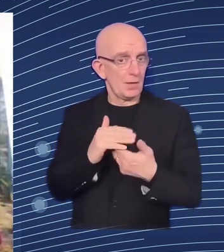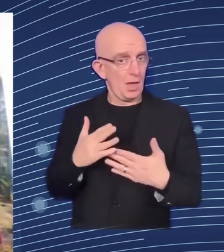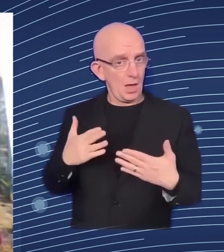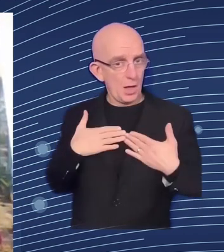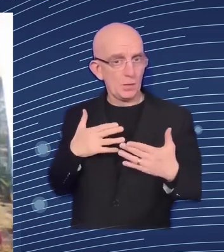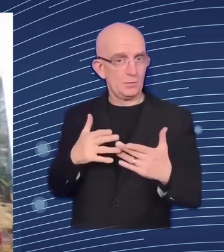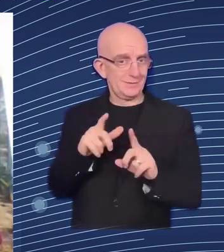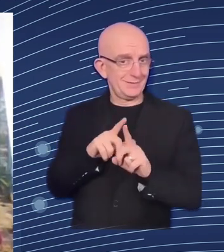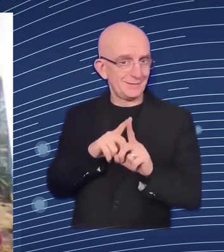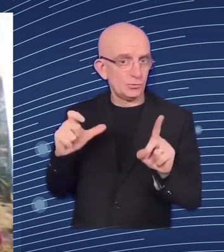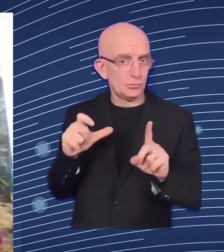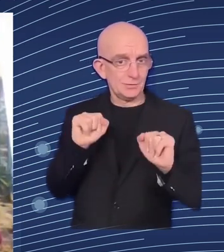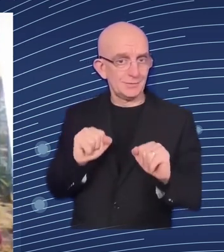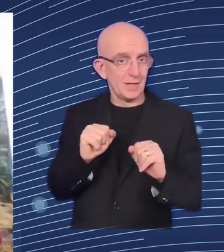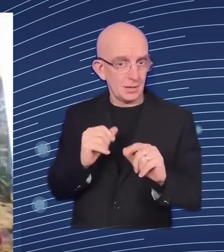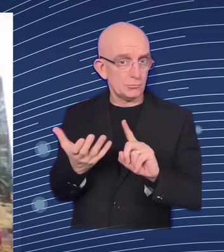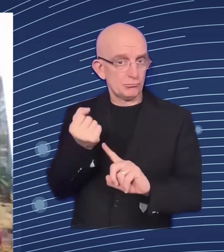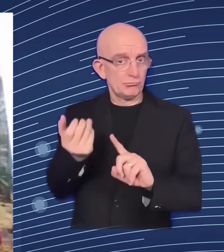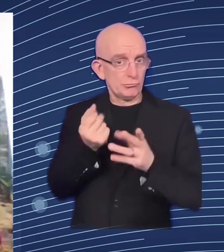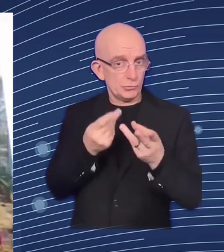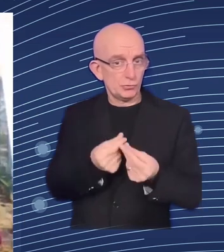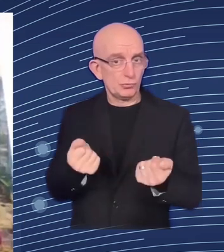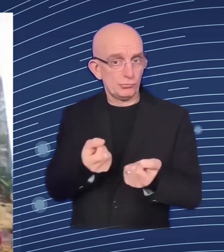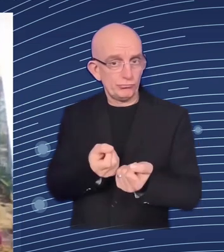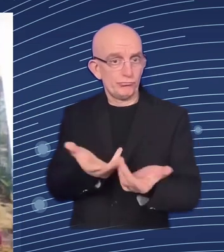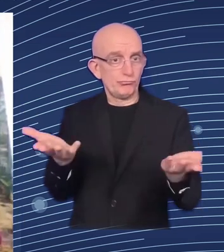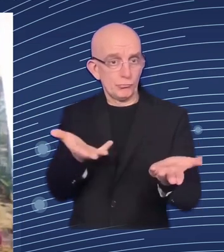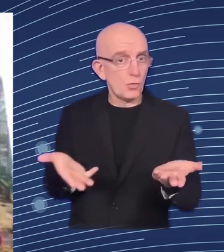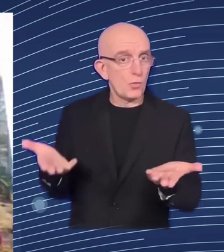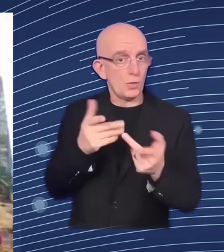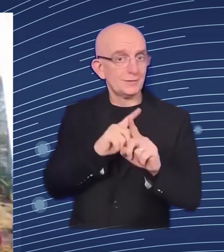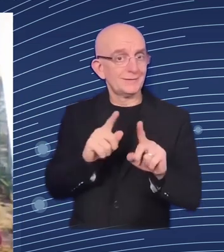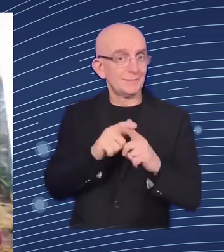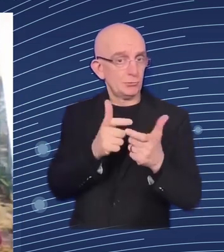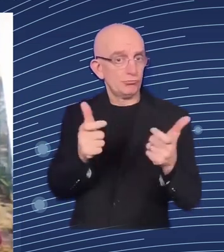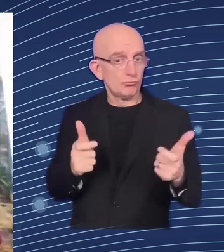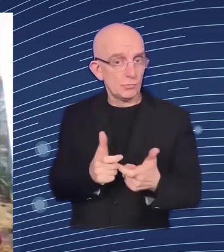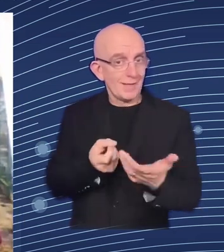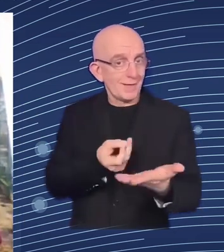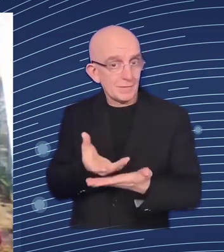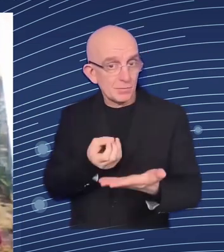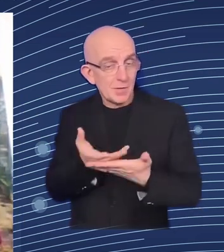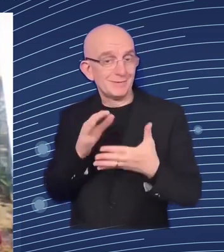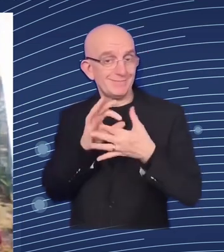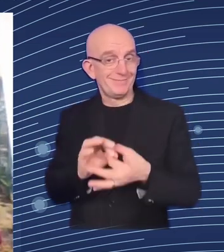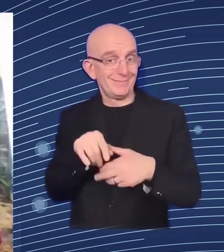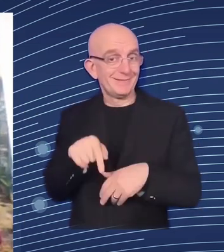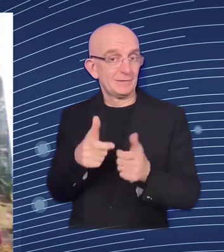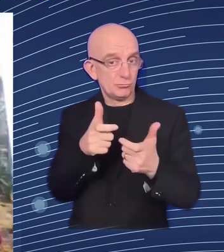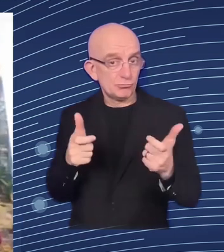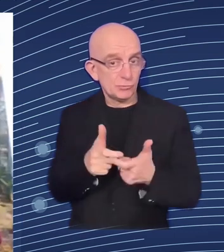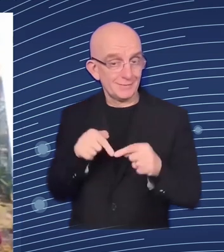etc and in general for the development of human and uh entrepreneur capital ukraine i think